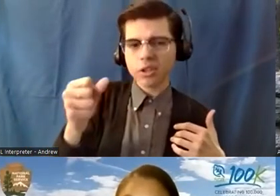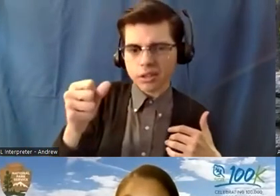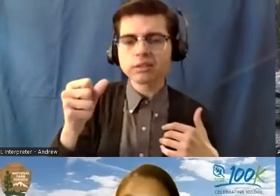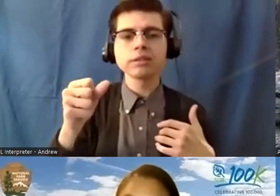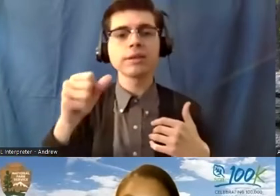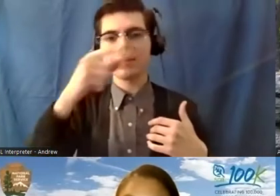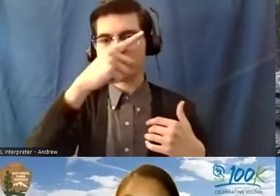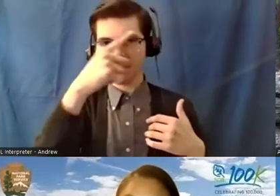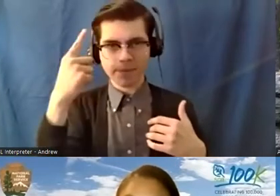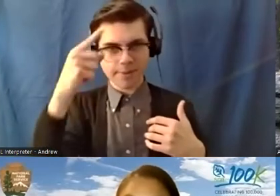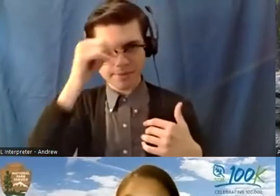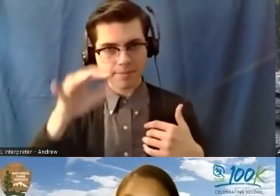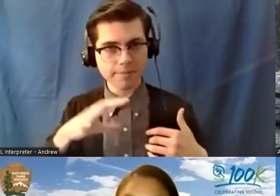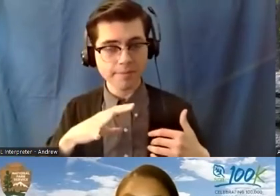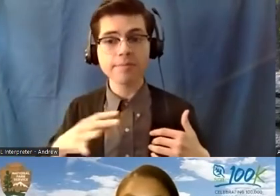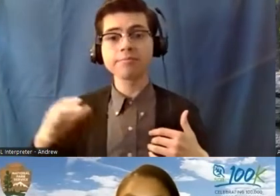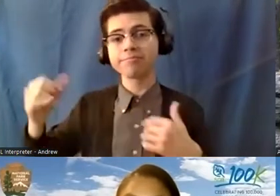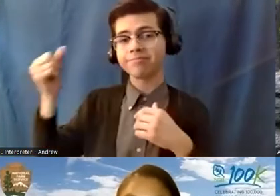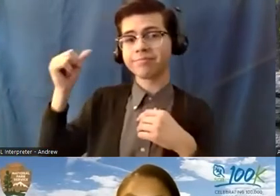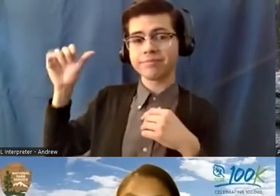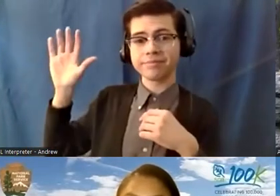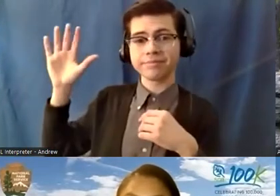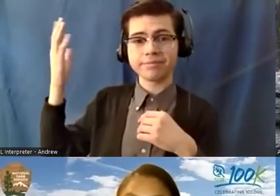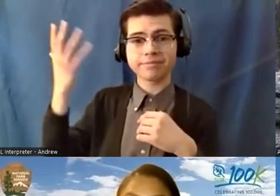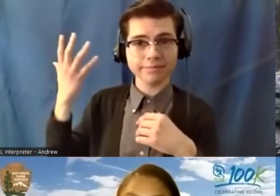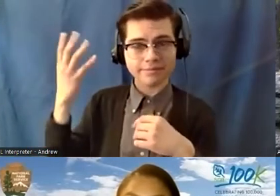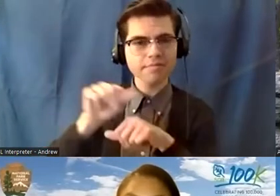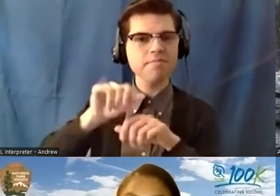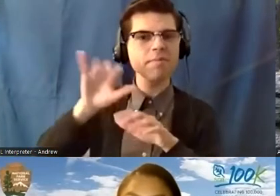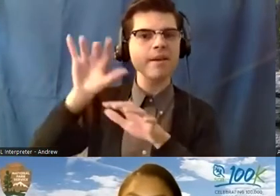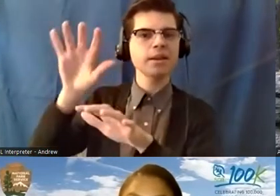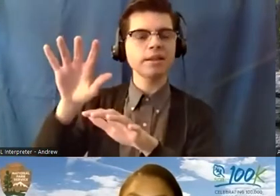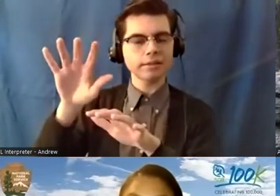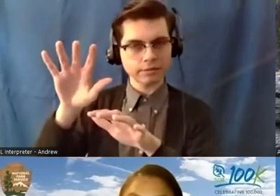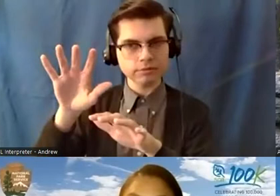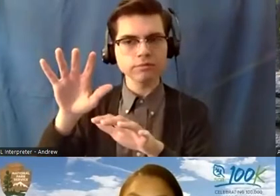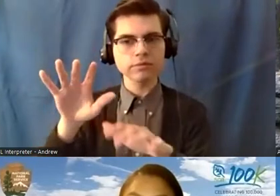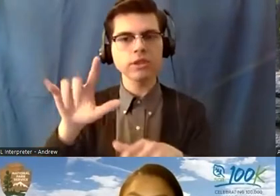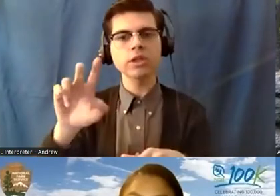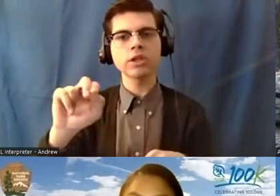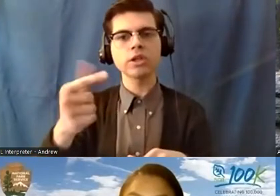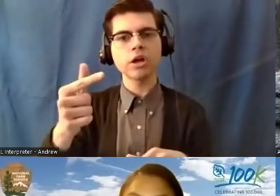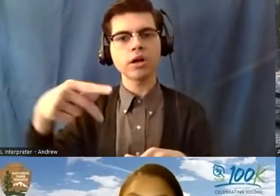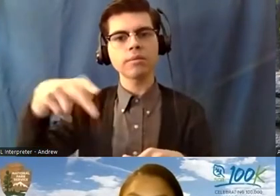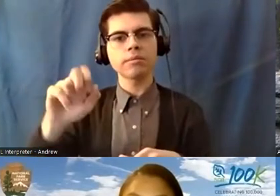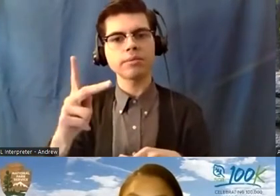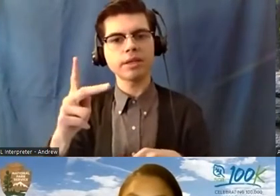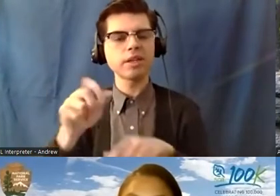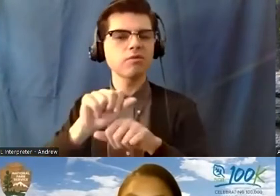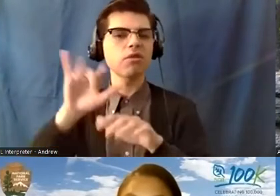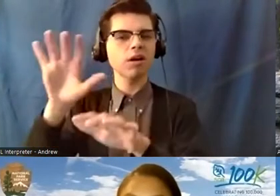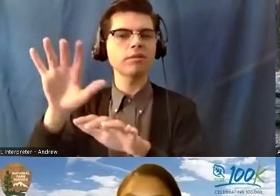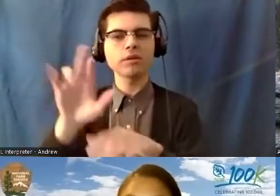background is of a mountain view of Long's Peak at Rocky Mountain National Park. This